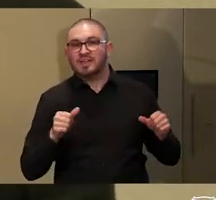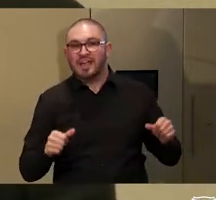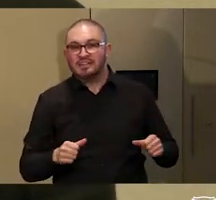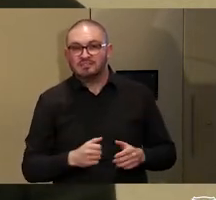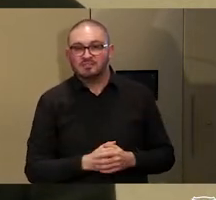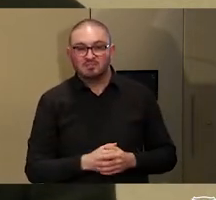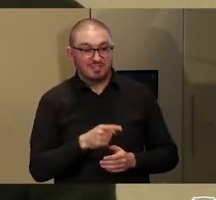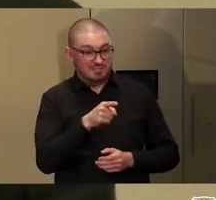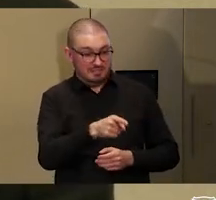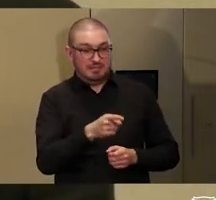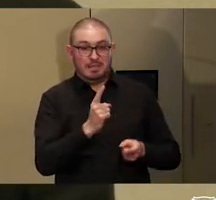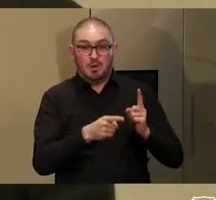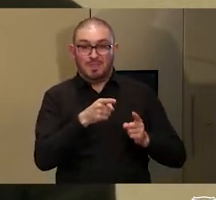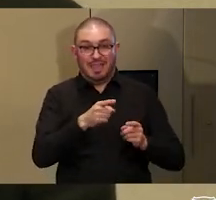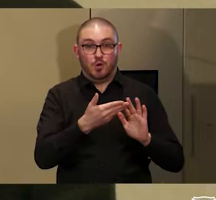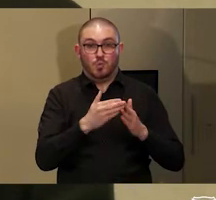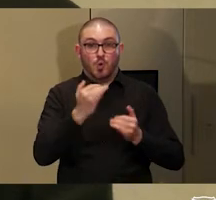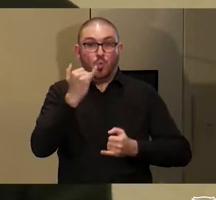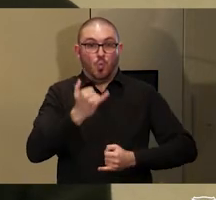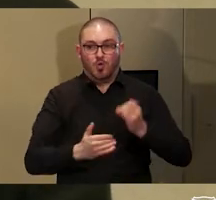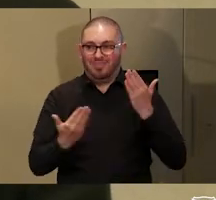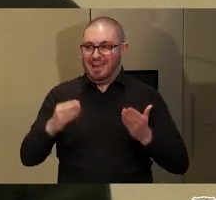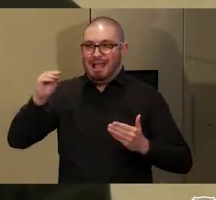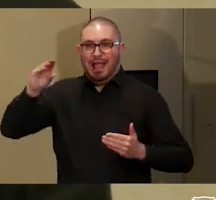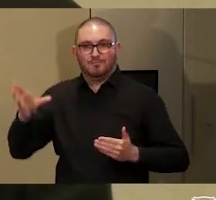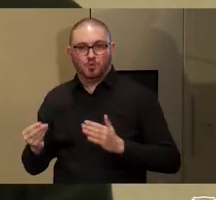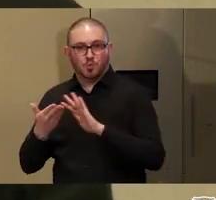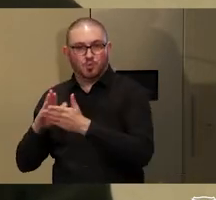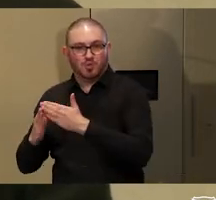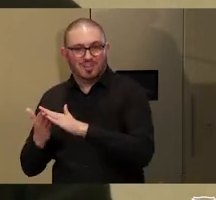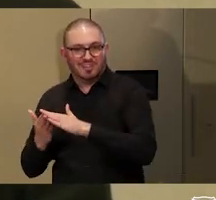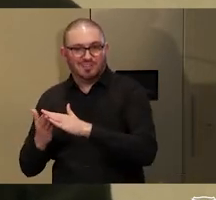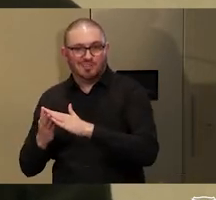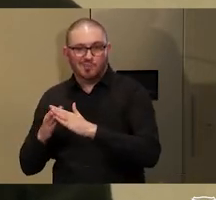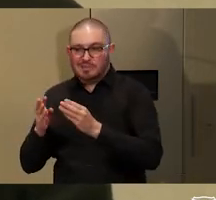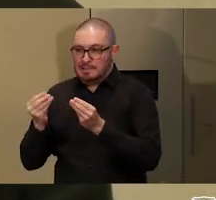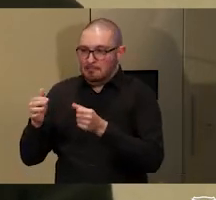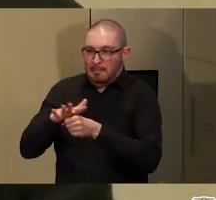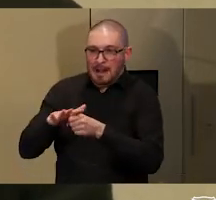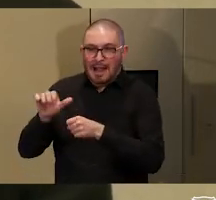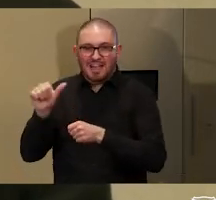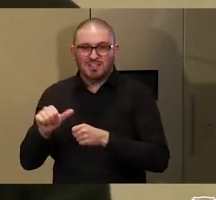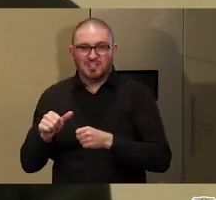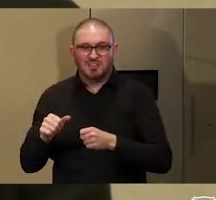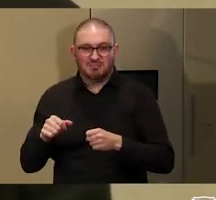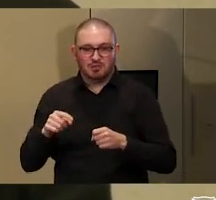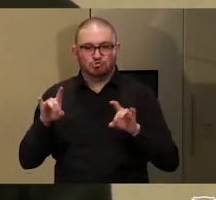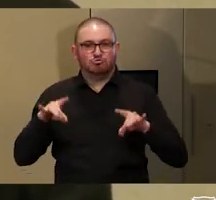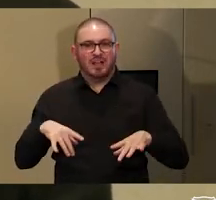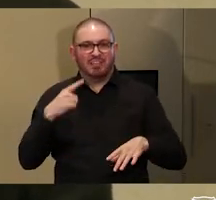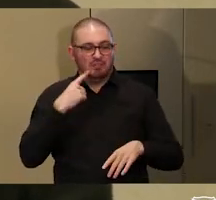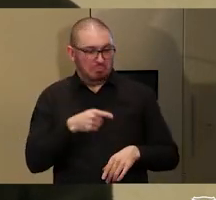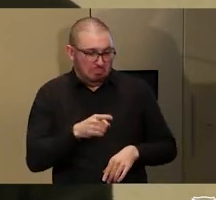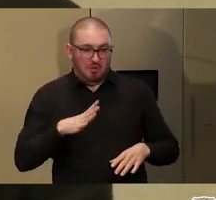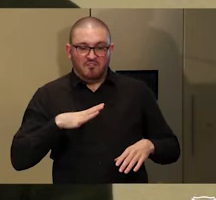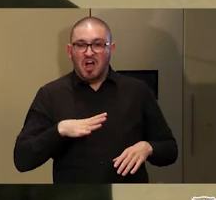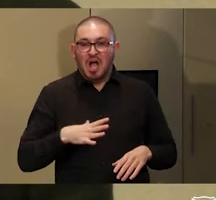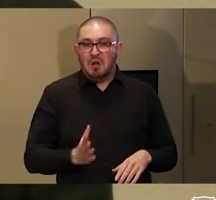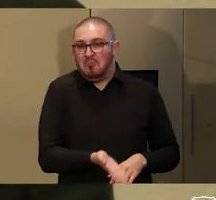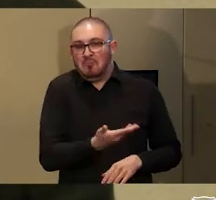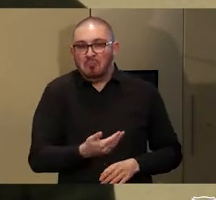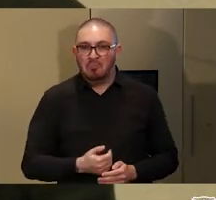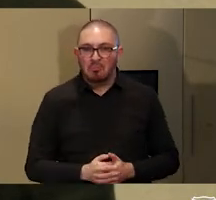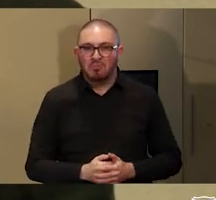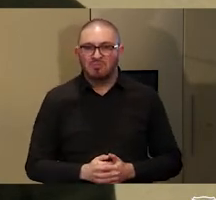communities in Africa or isolated parts of Asia. That's unacceptable to me.